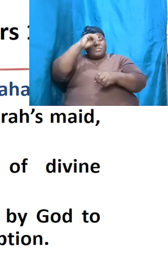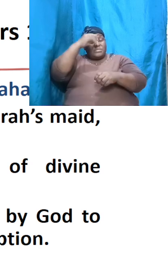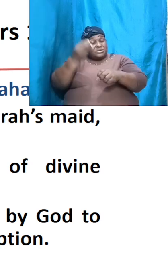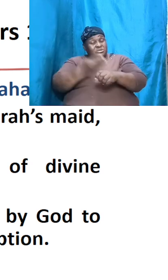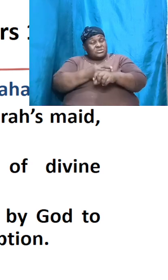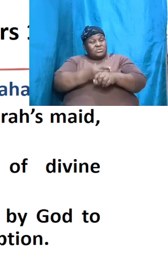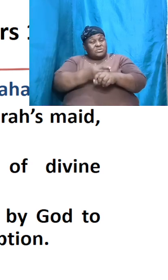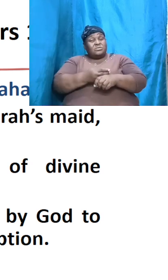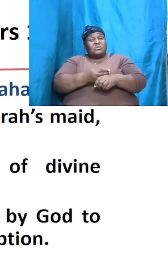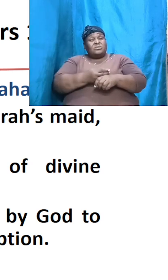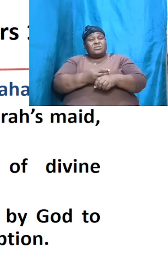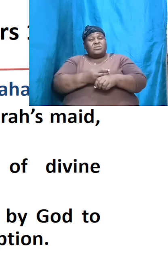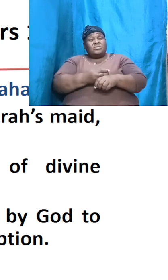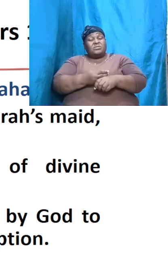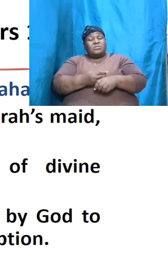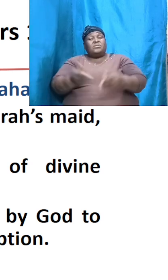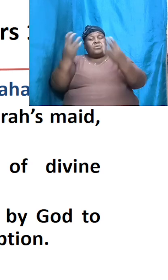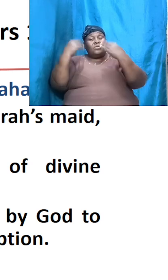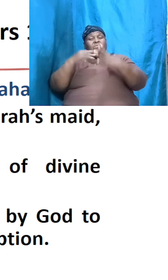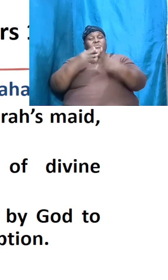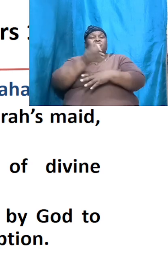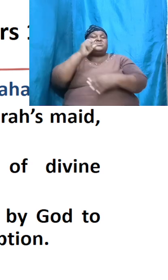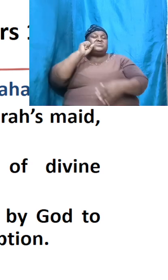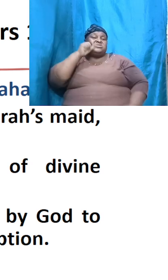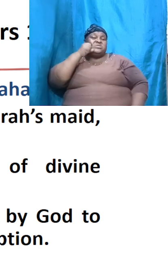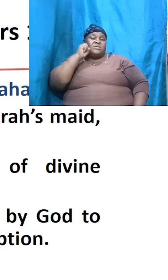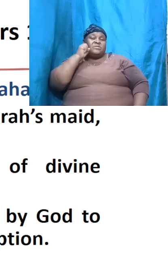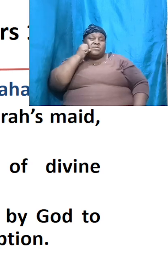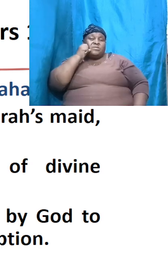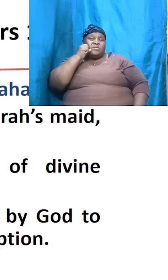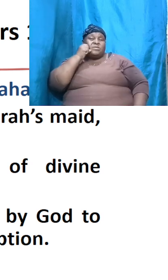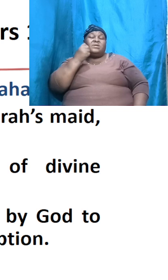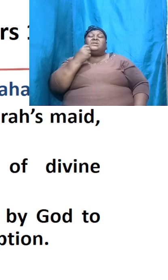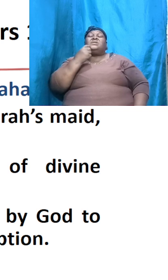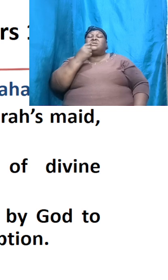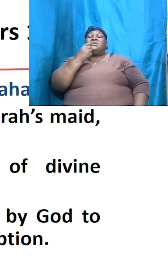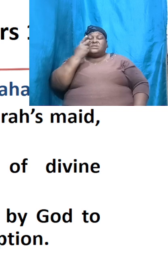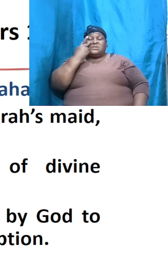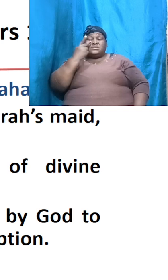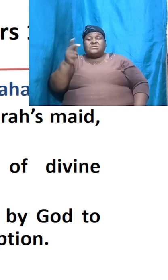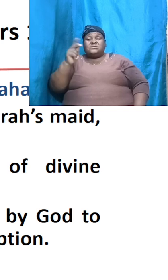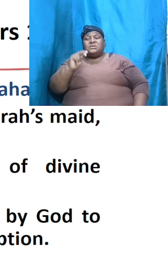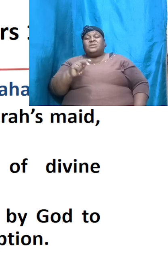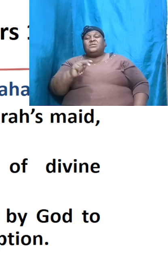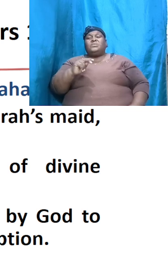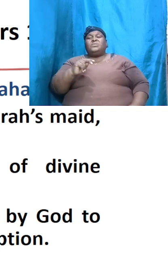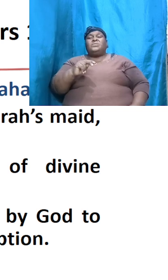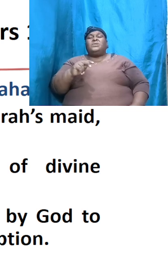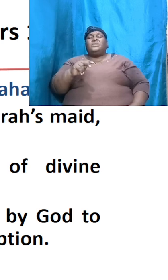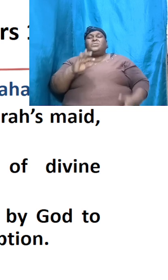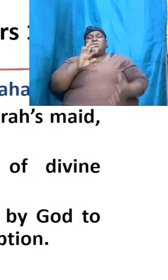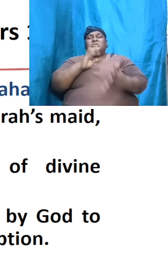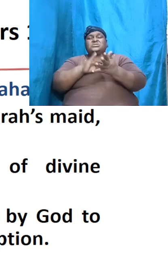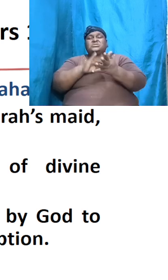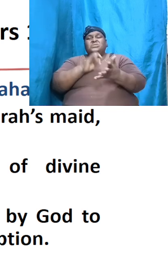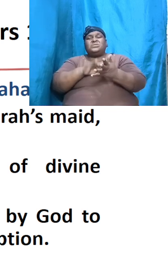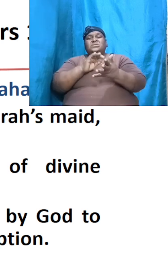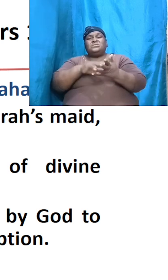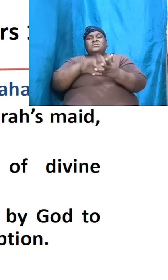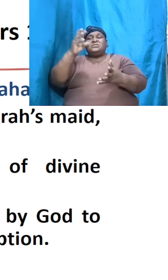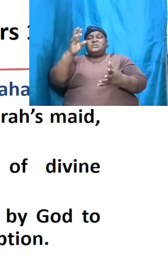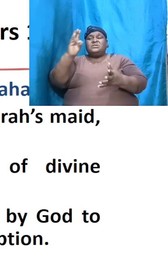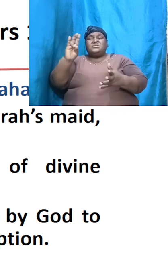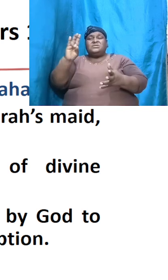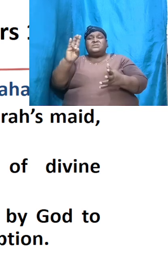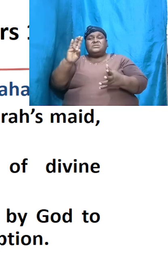Sarah and so we see as we look at the seventh division the emergence the